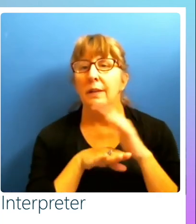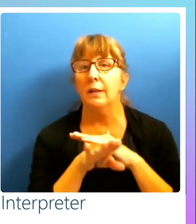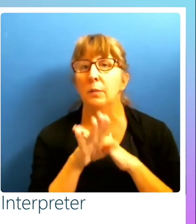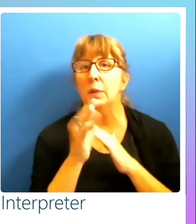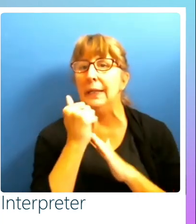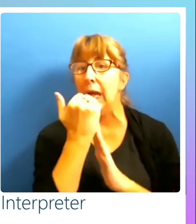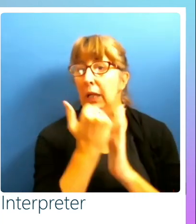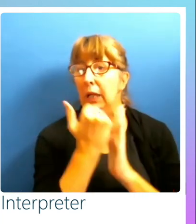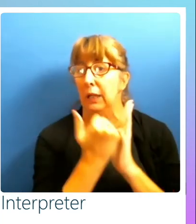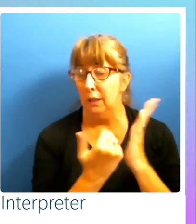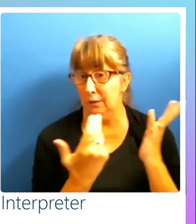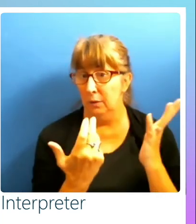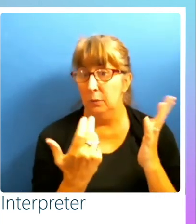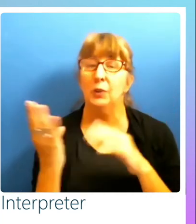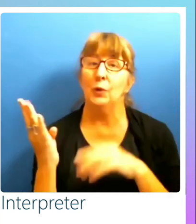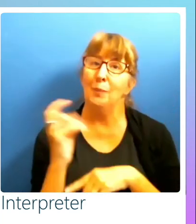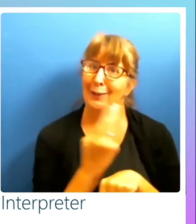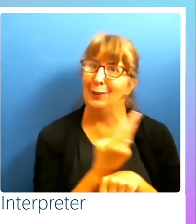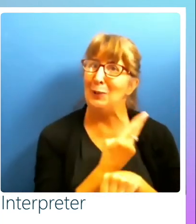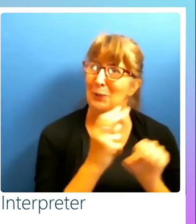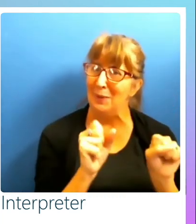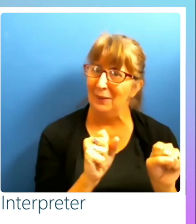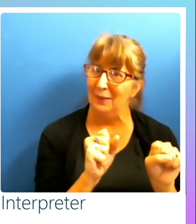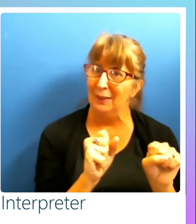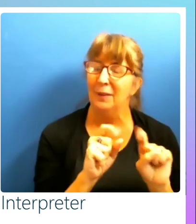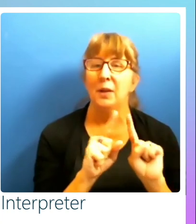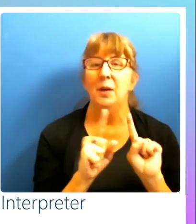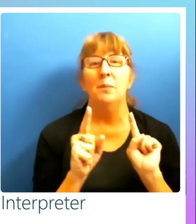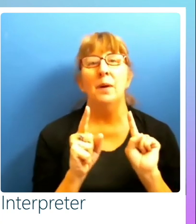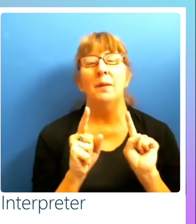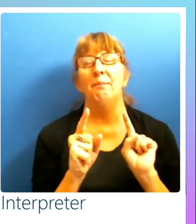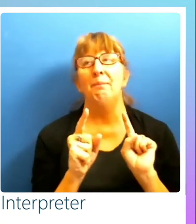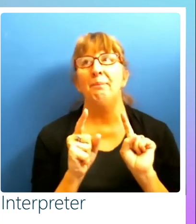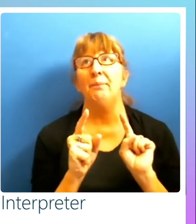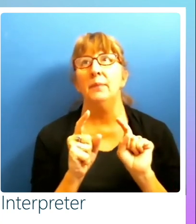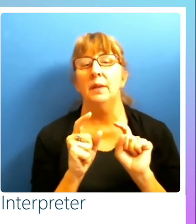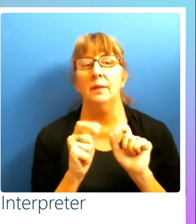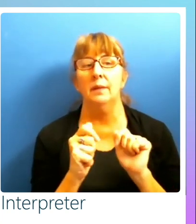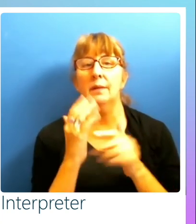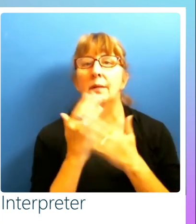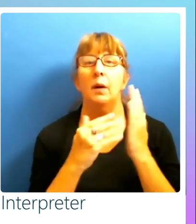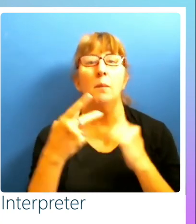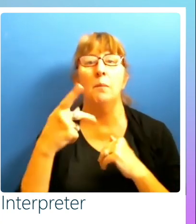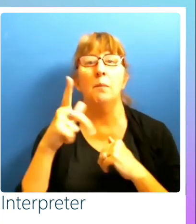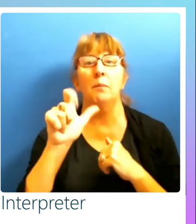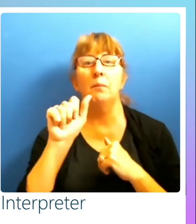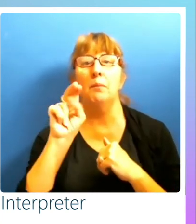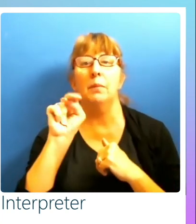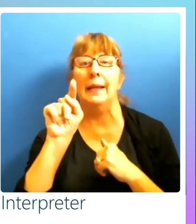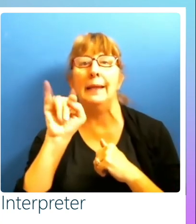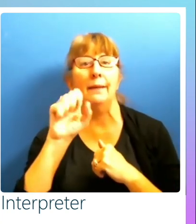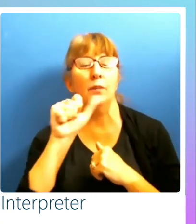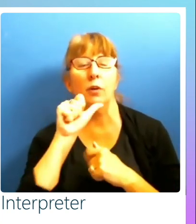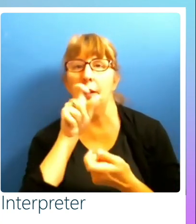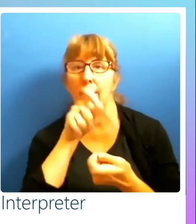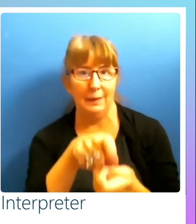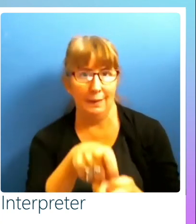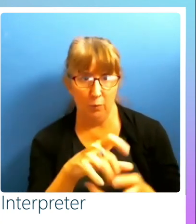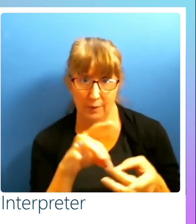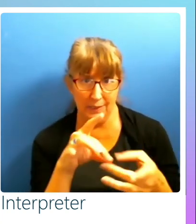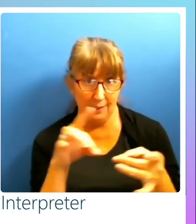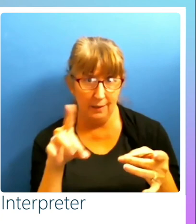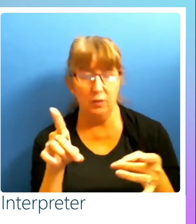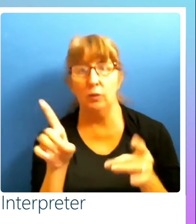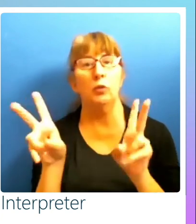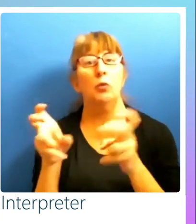back to usability. But some plaintiffs aren't very specific when they say that. They'll just quote